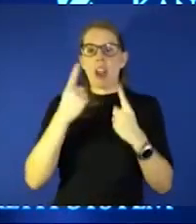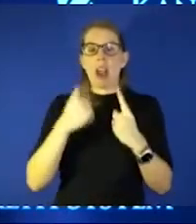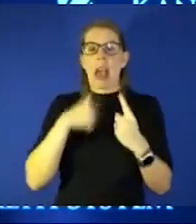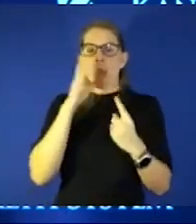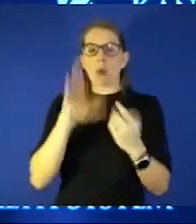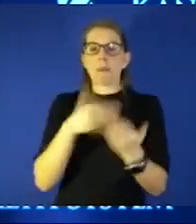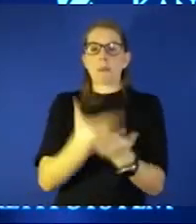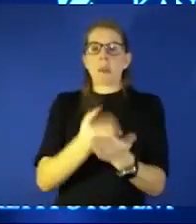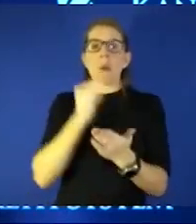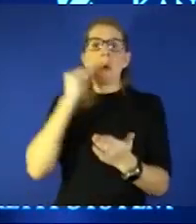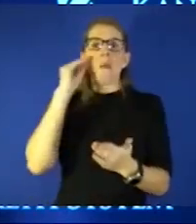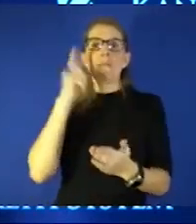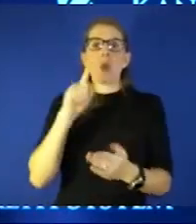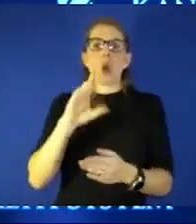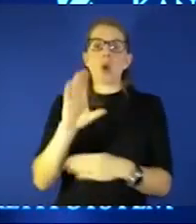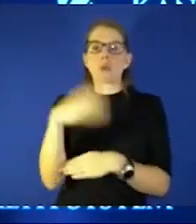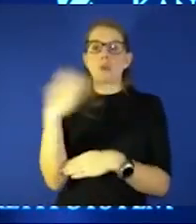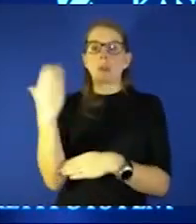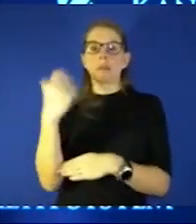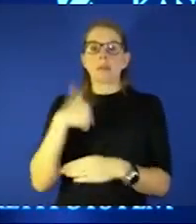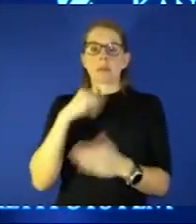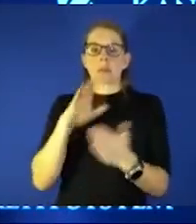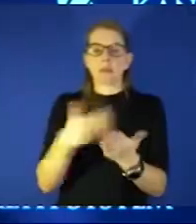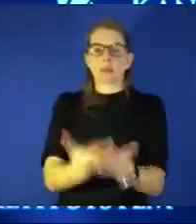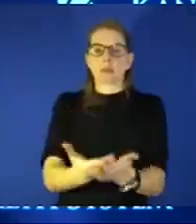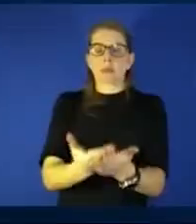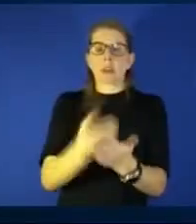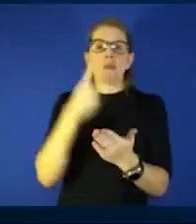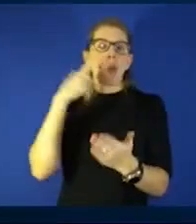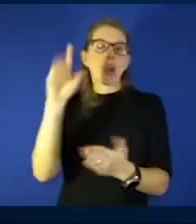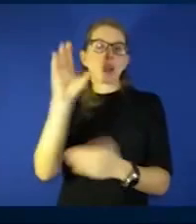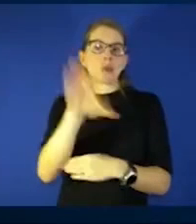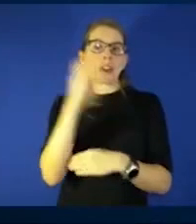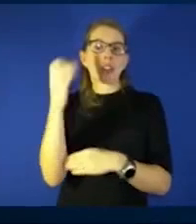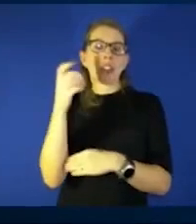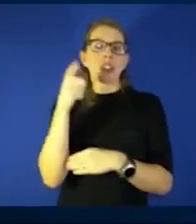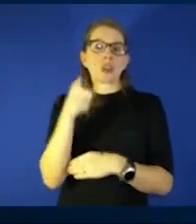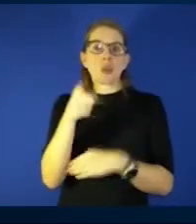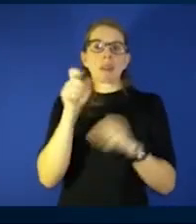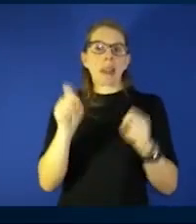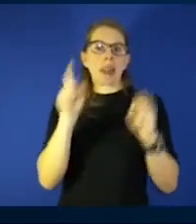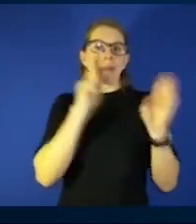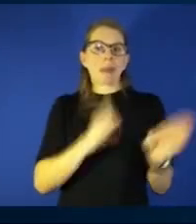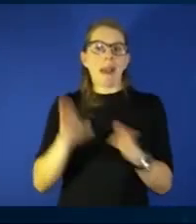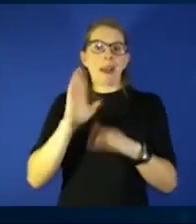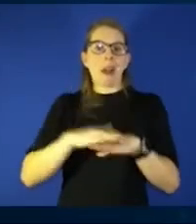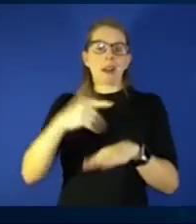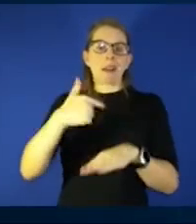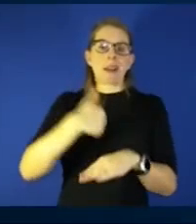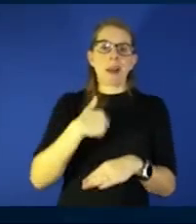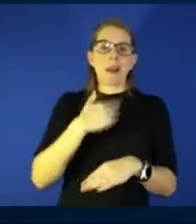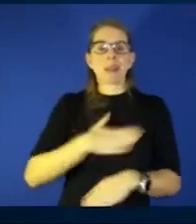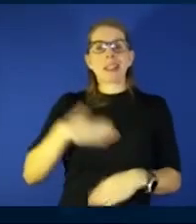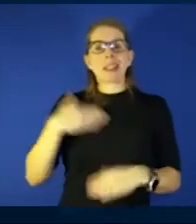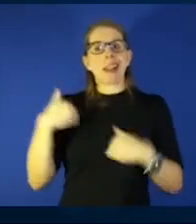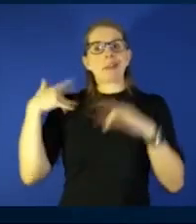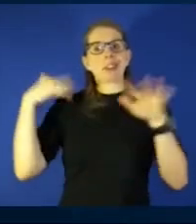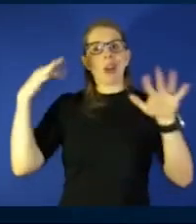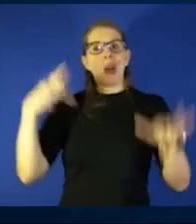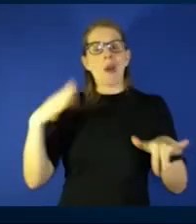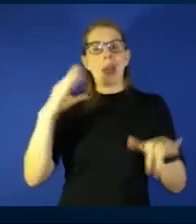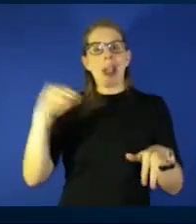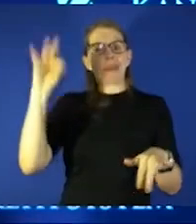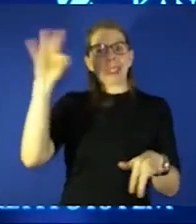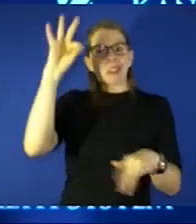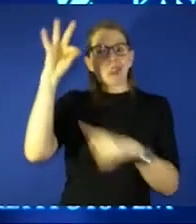i'll be home for christmas you can plan on me please have snow and mistletoe and presents by the tree